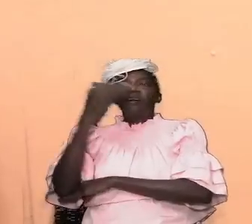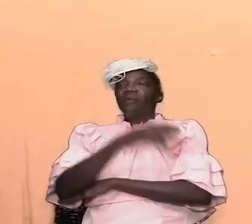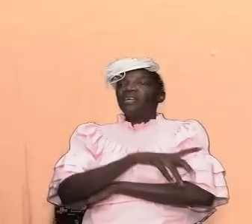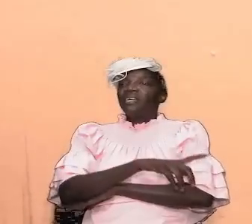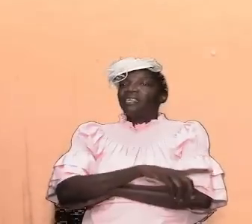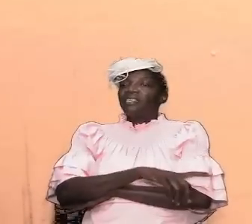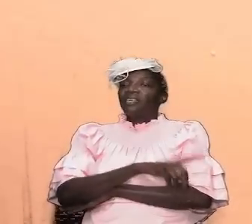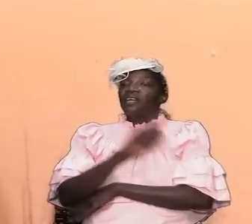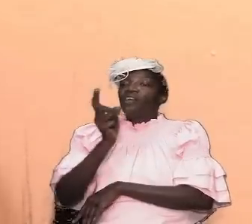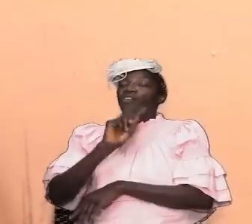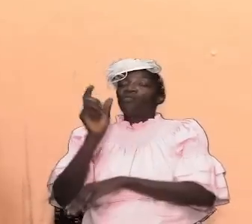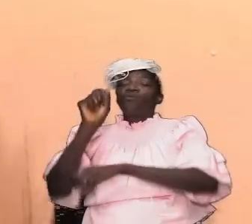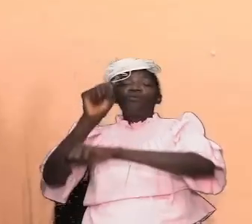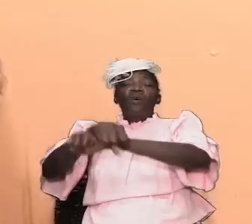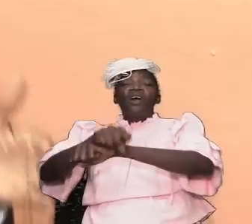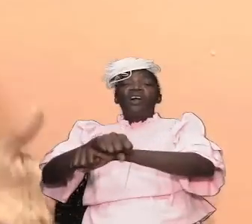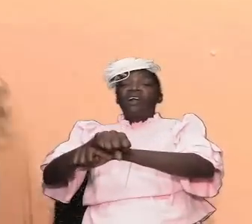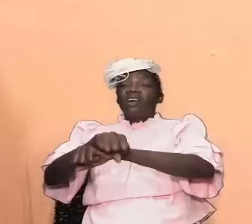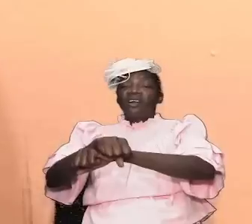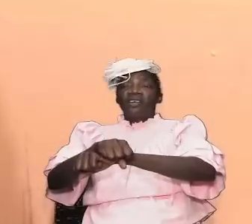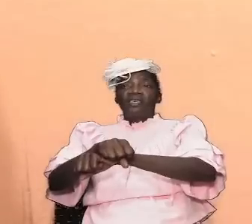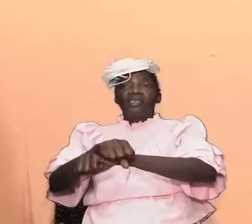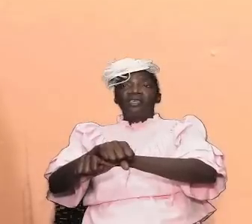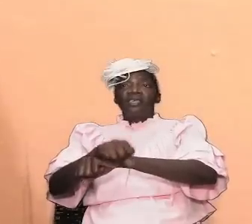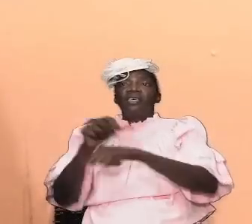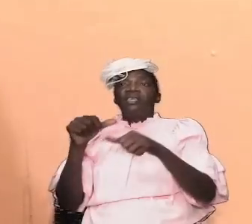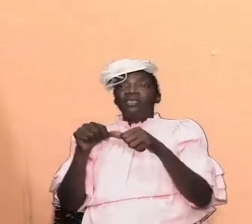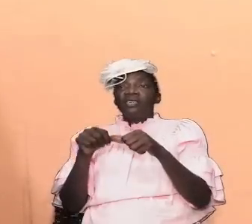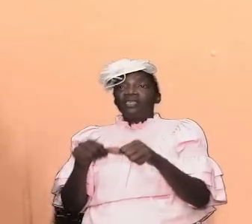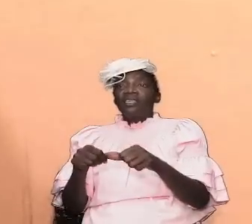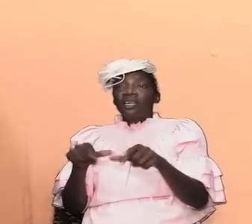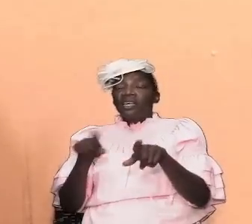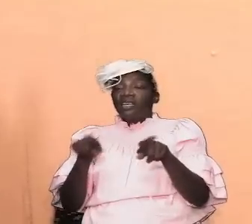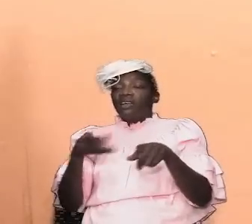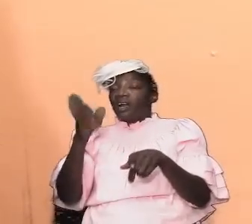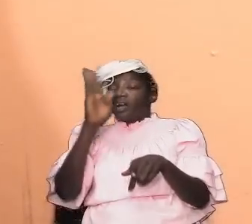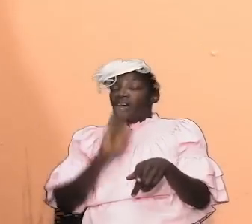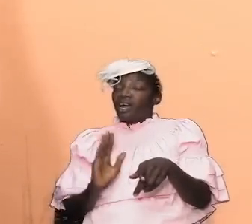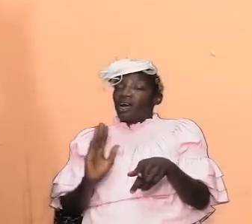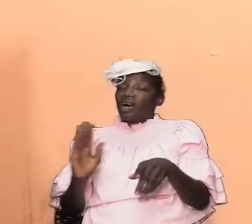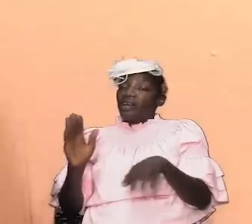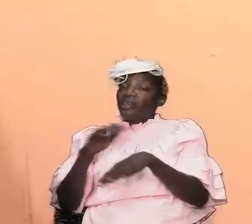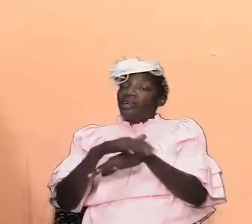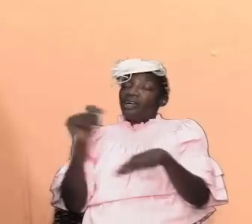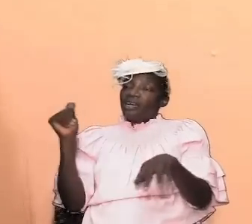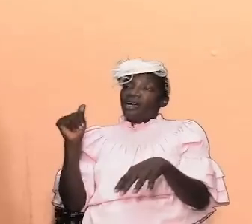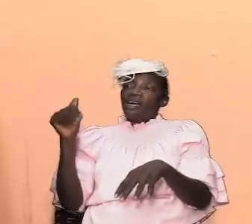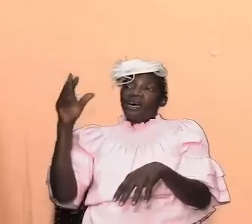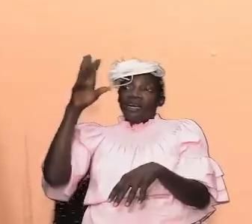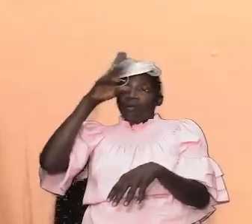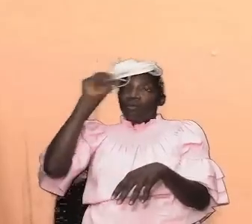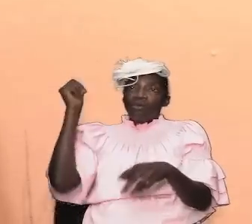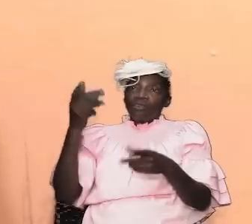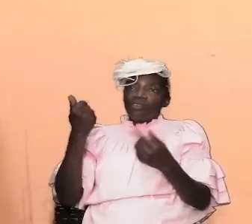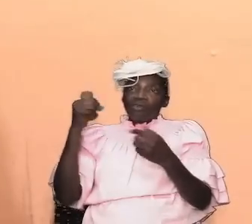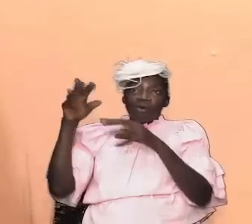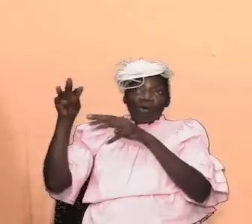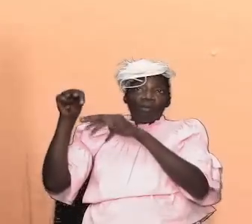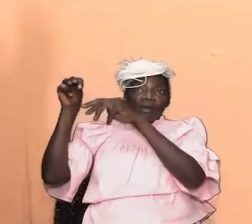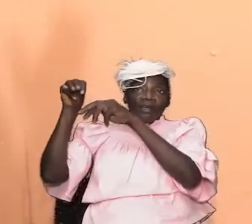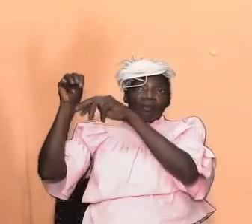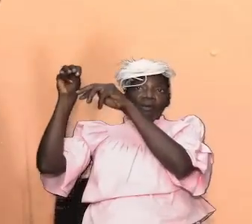to have to function in which he was going to stay so god called moses to come upon the mountain